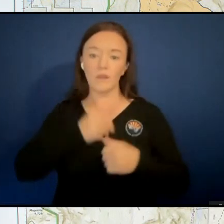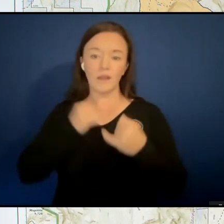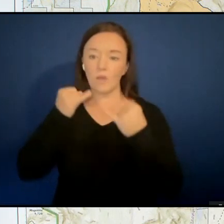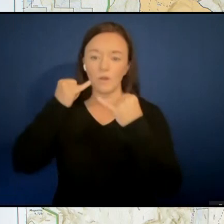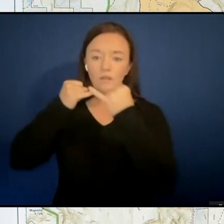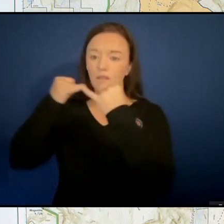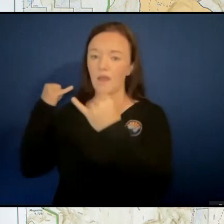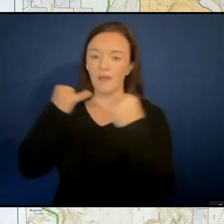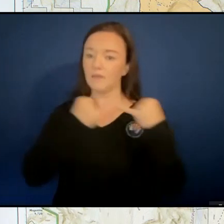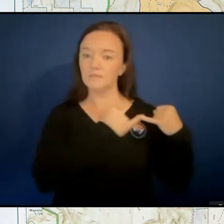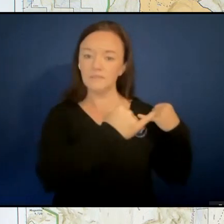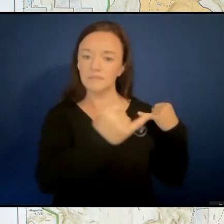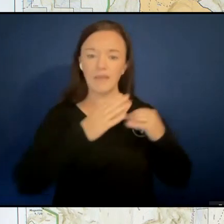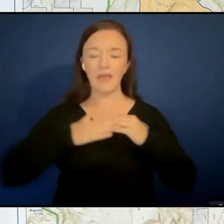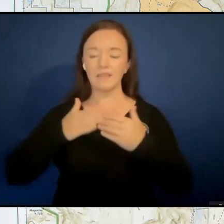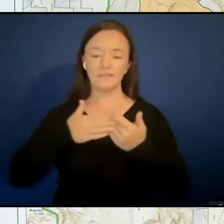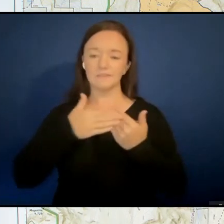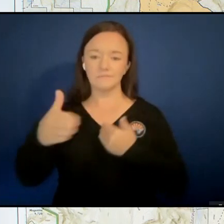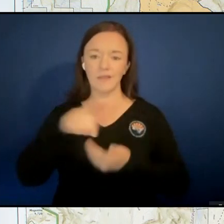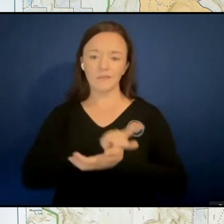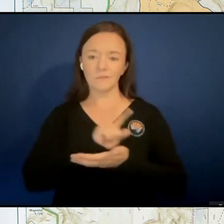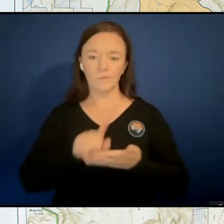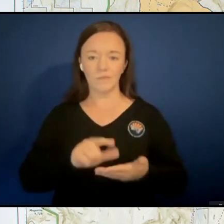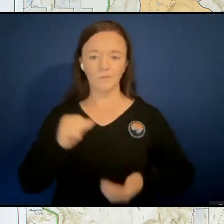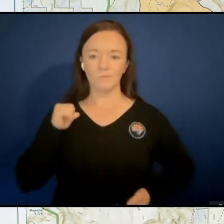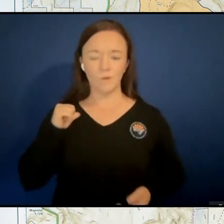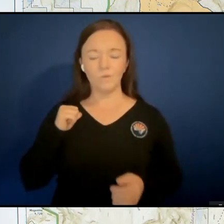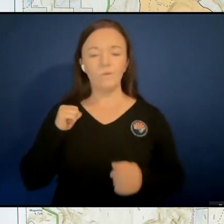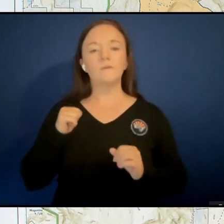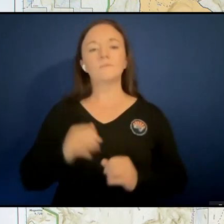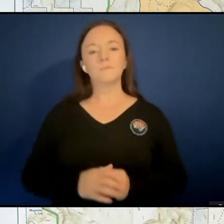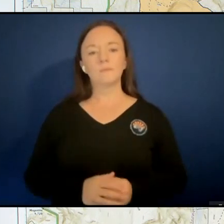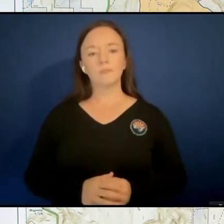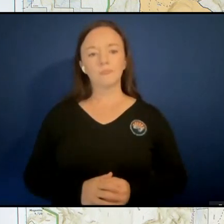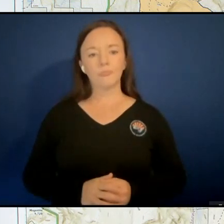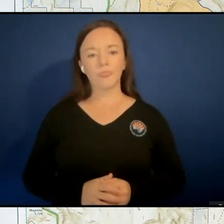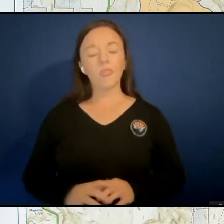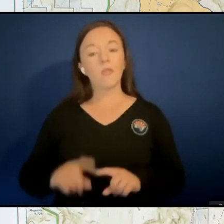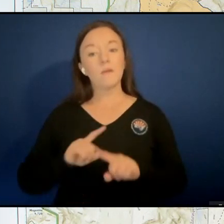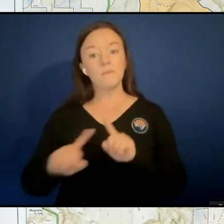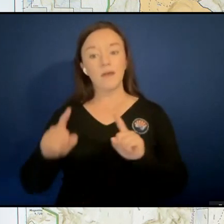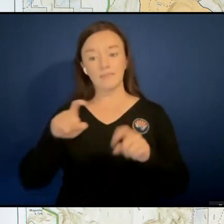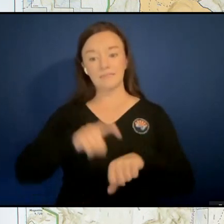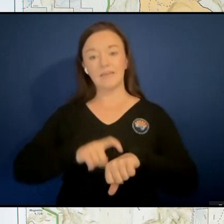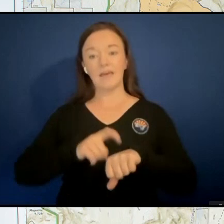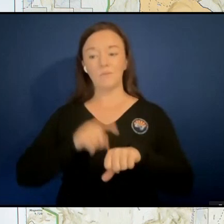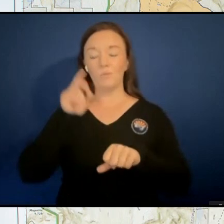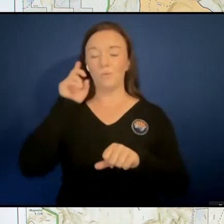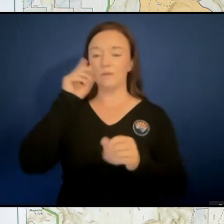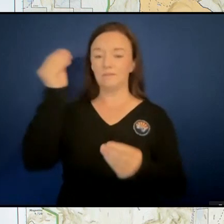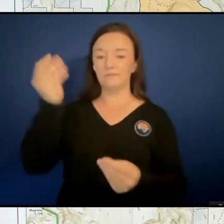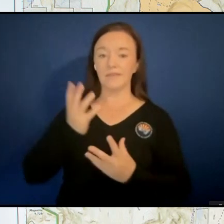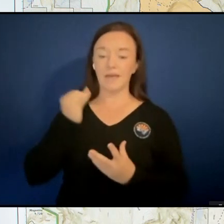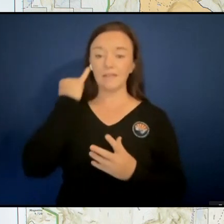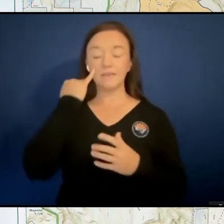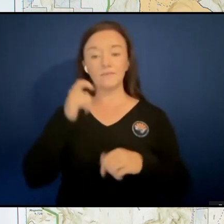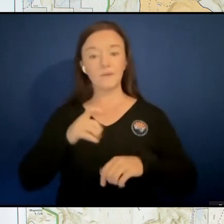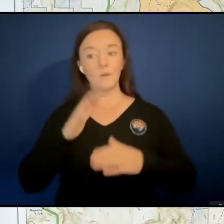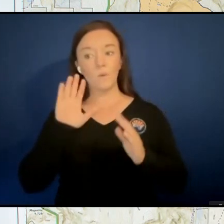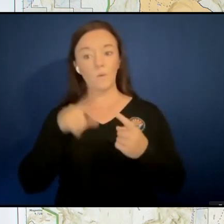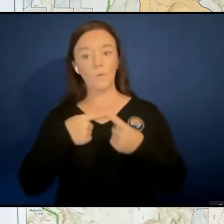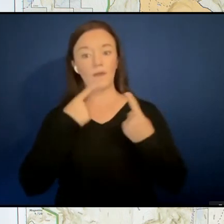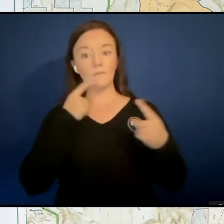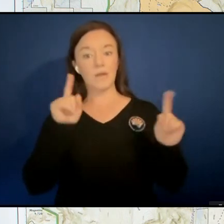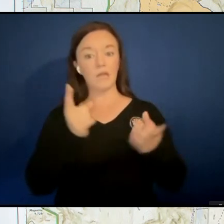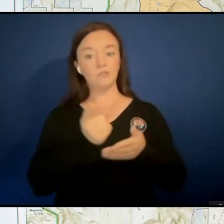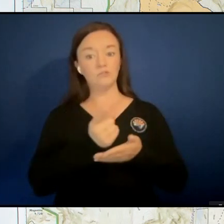this next week. But, um, you know, the, what time will tell is if, as it dries out, if, by the time it dries out, if it's out or